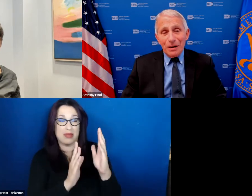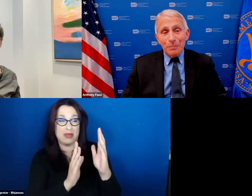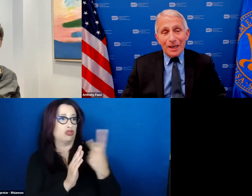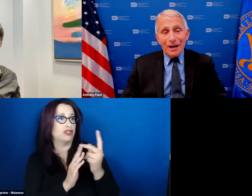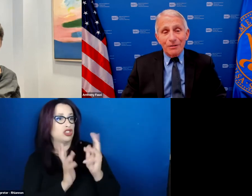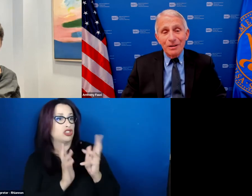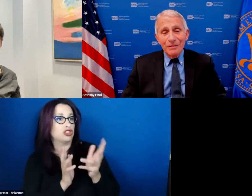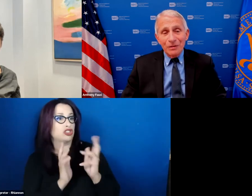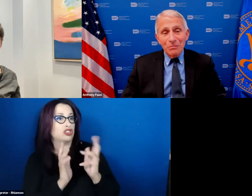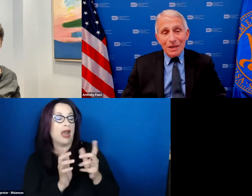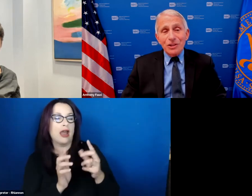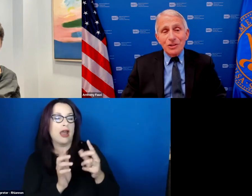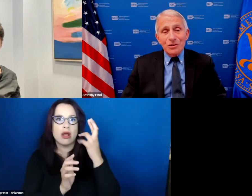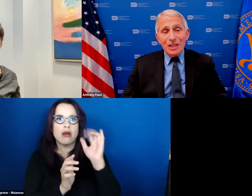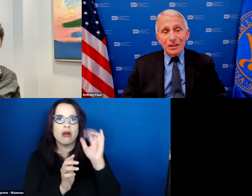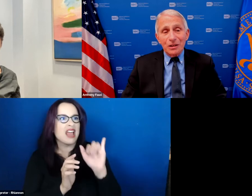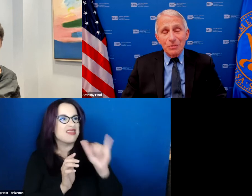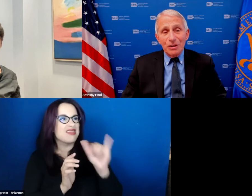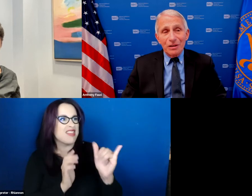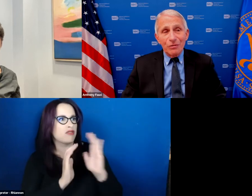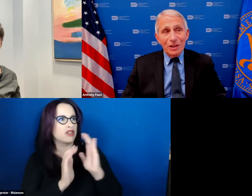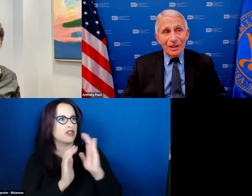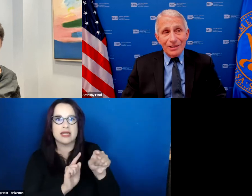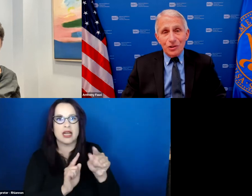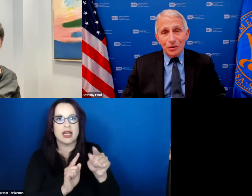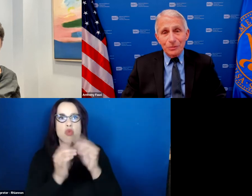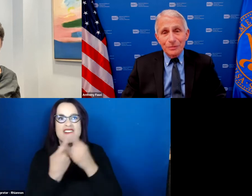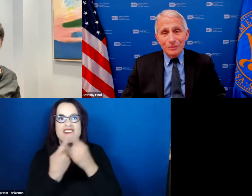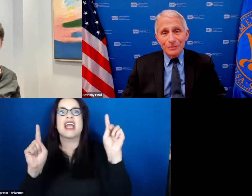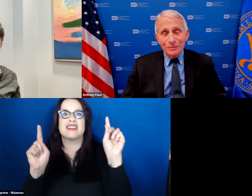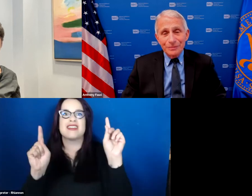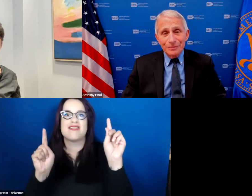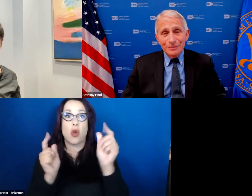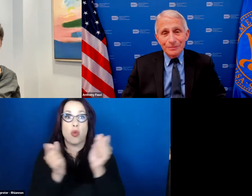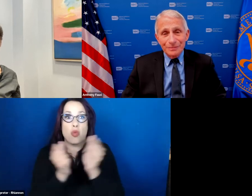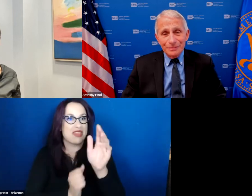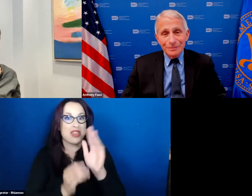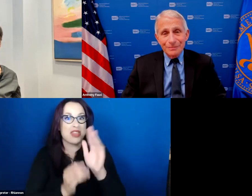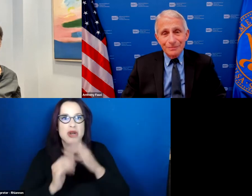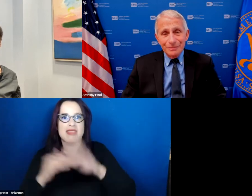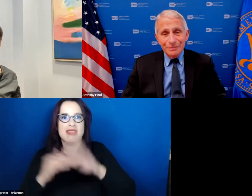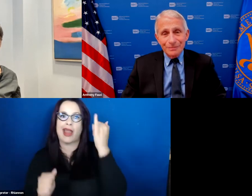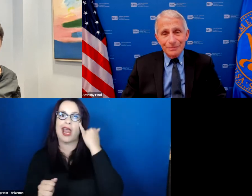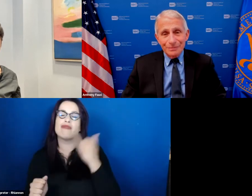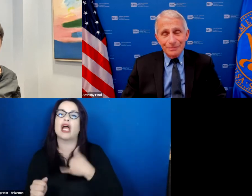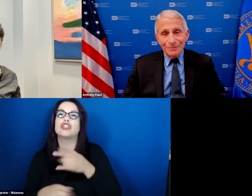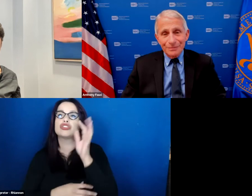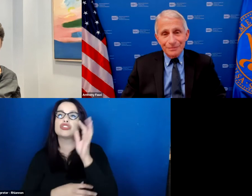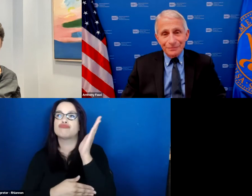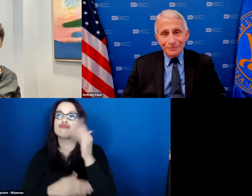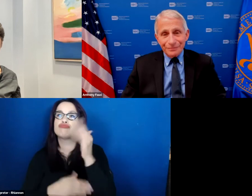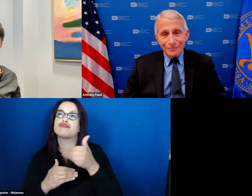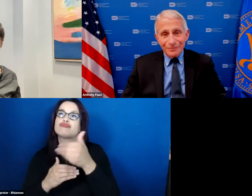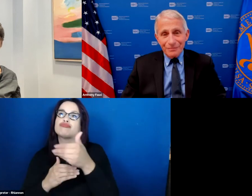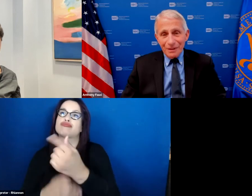you've got to pick out messengers that the community relates to and all of us need to be focusing